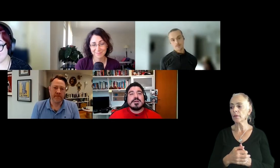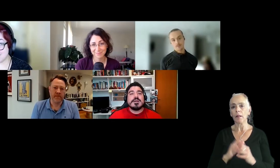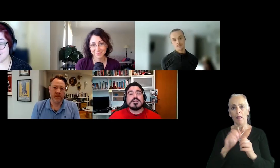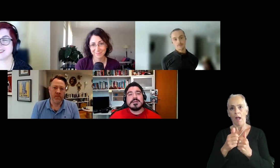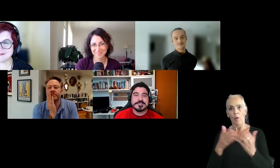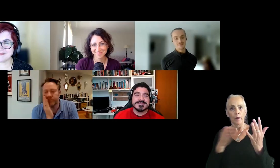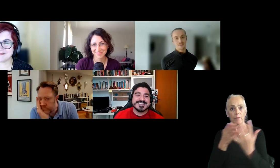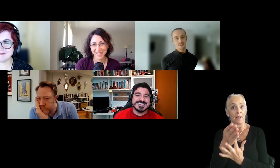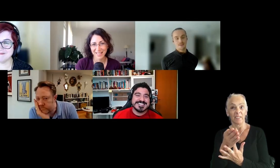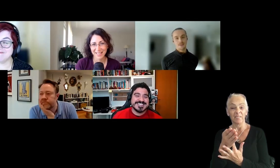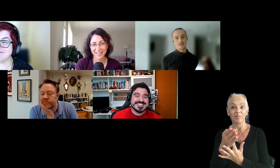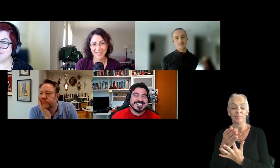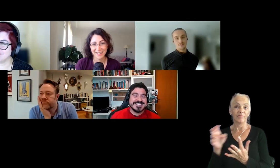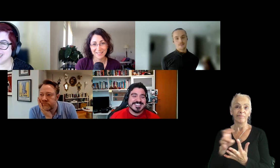challenges?